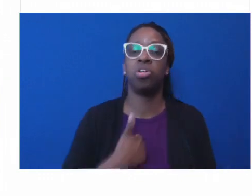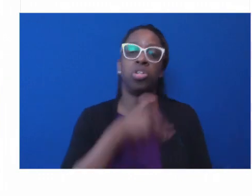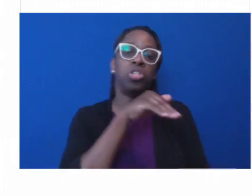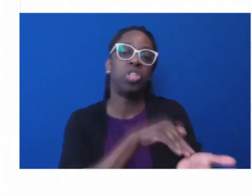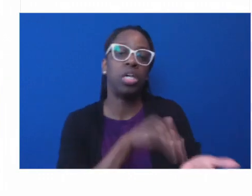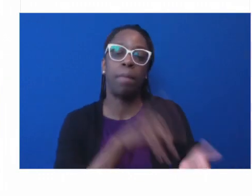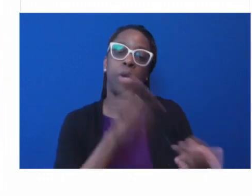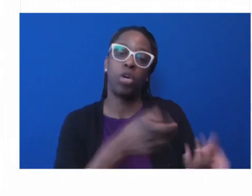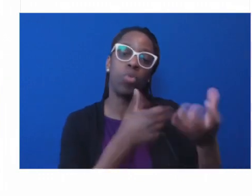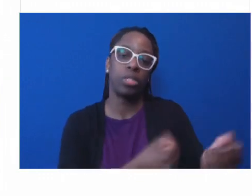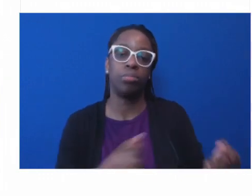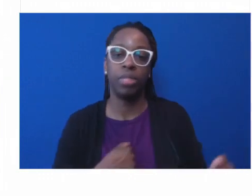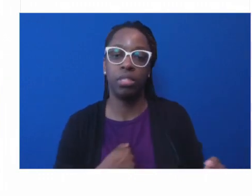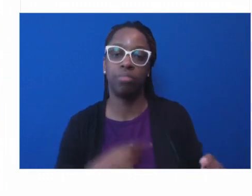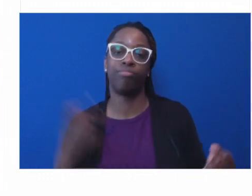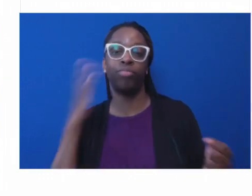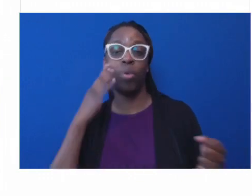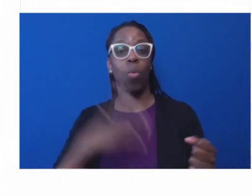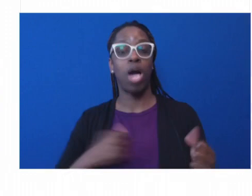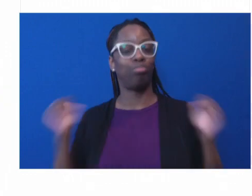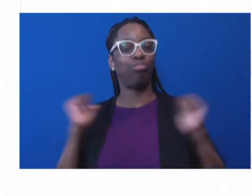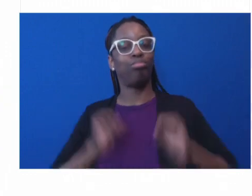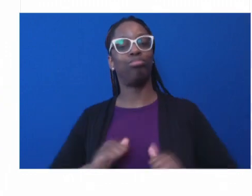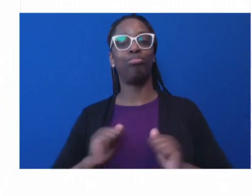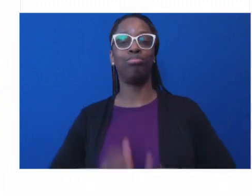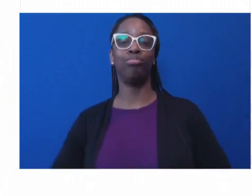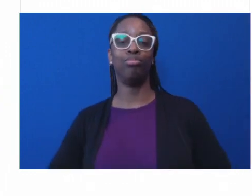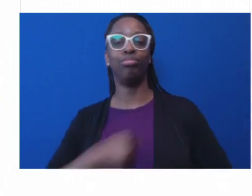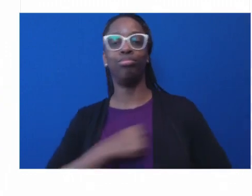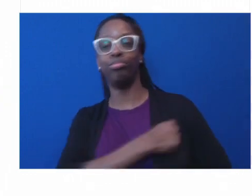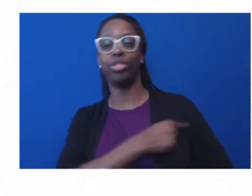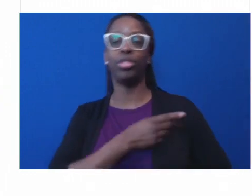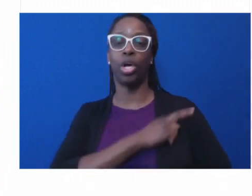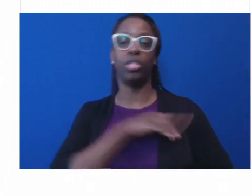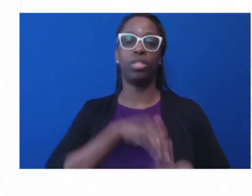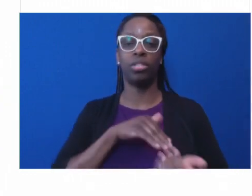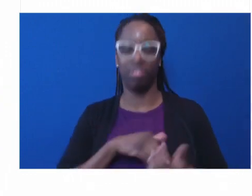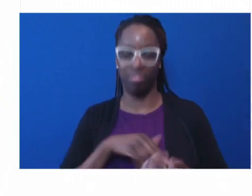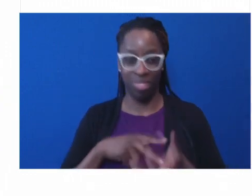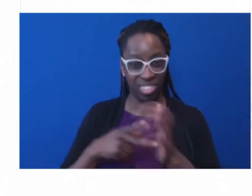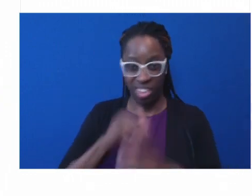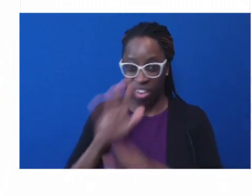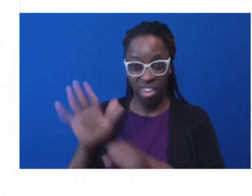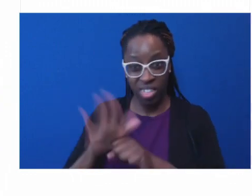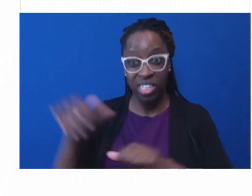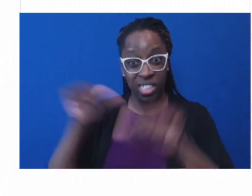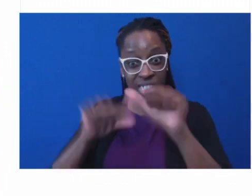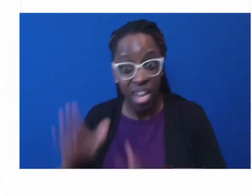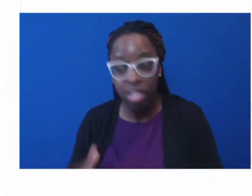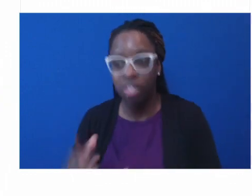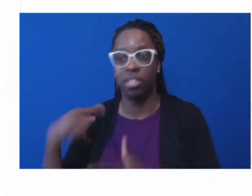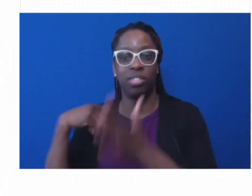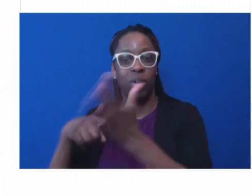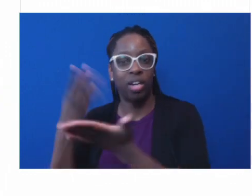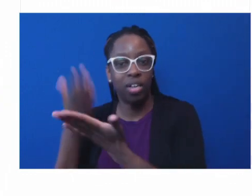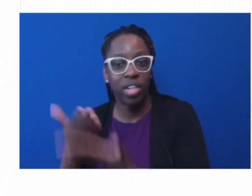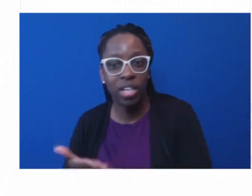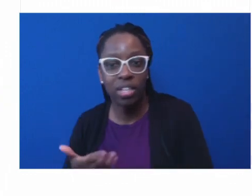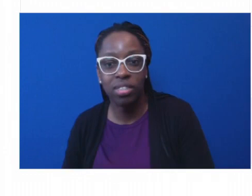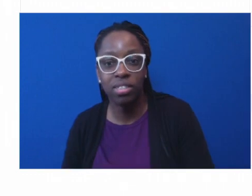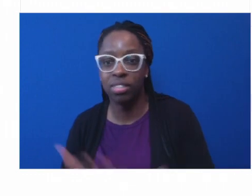trust us. That's enough. So it may be science and evidence and where we start is necessary, but it is not sufficient.